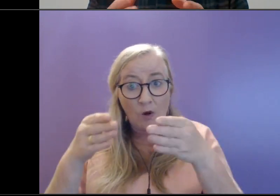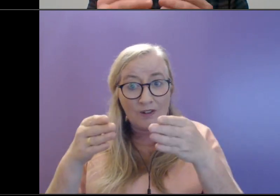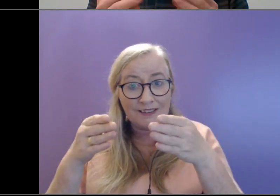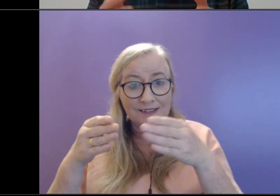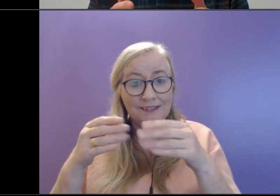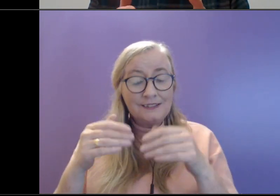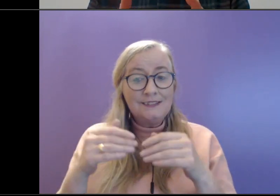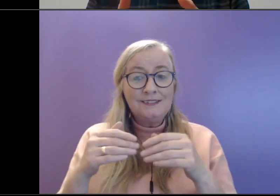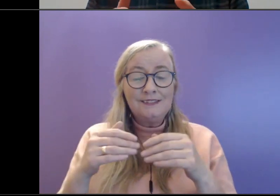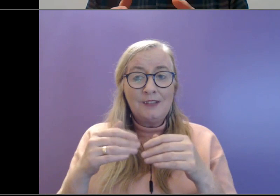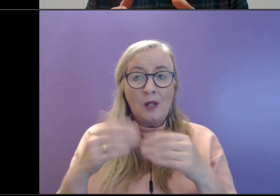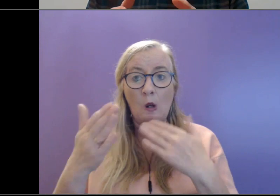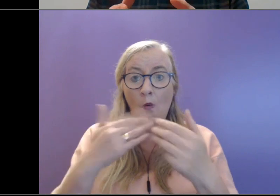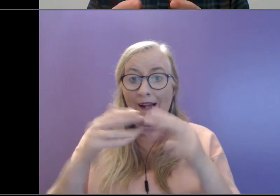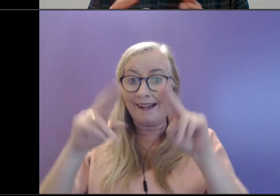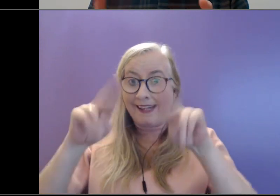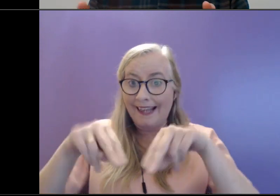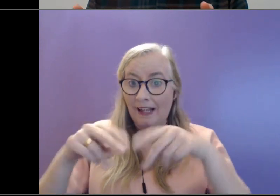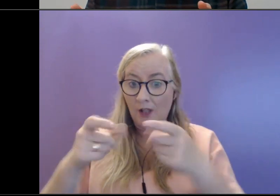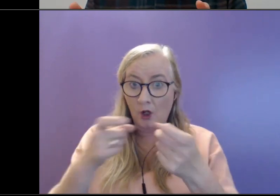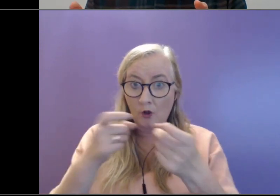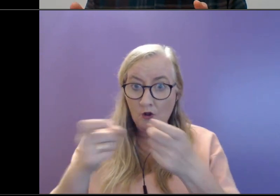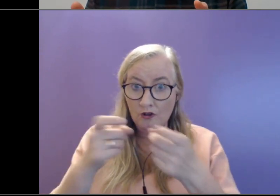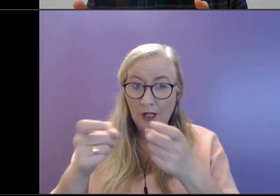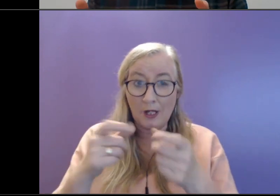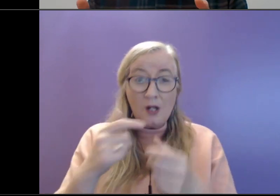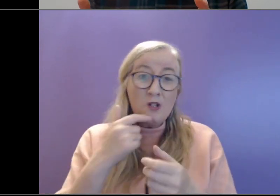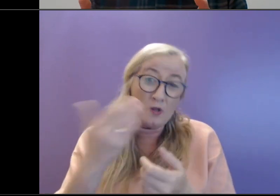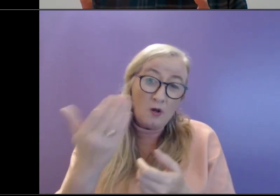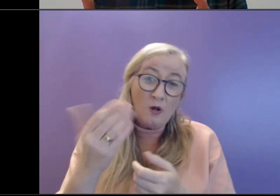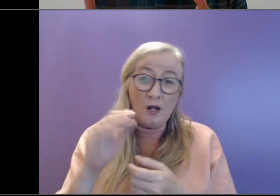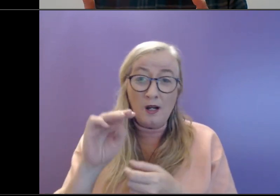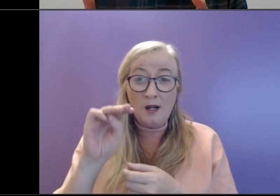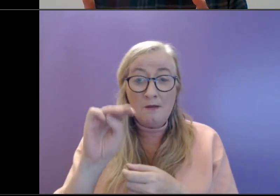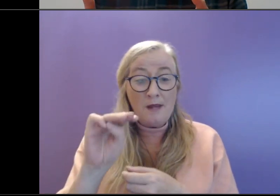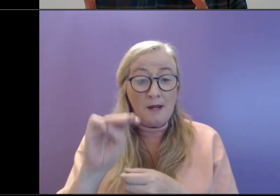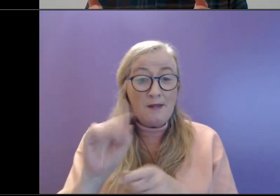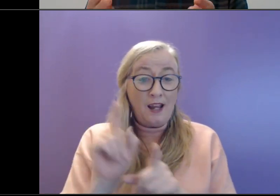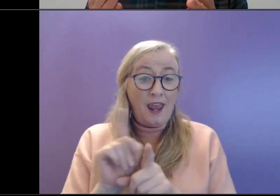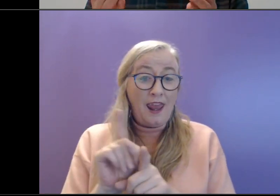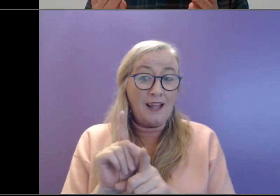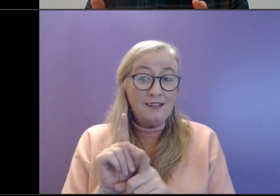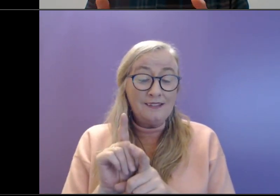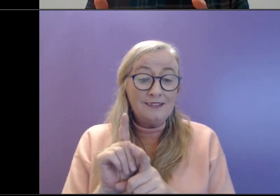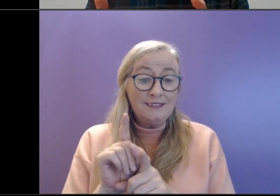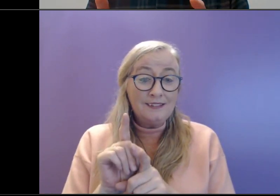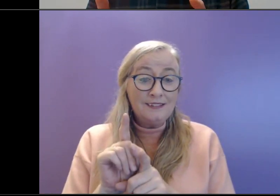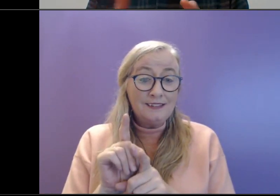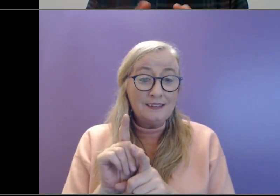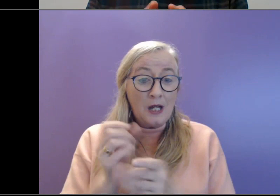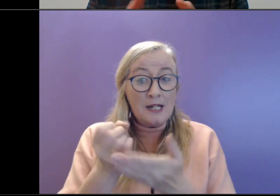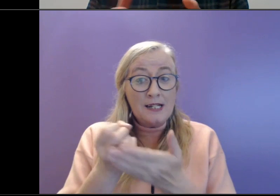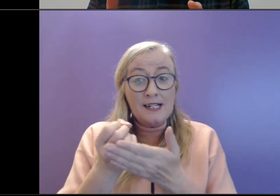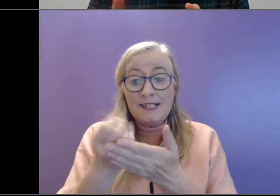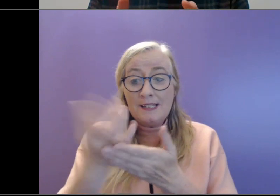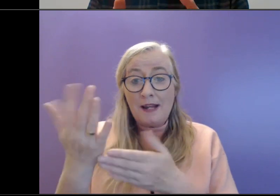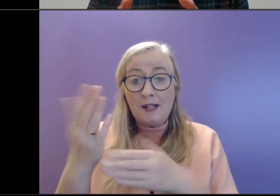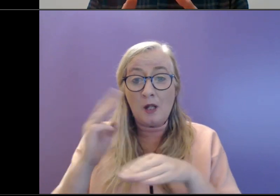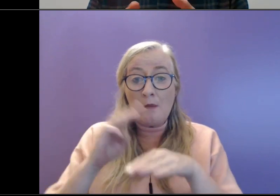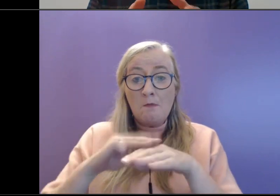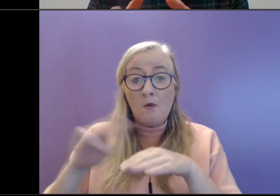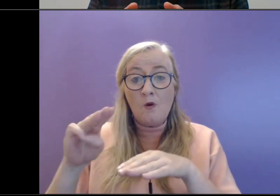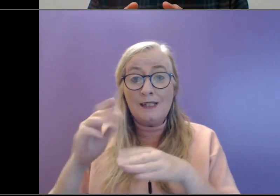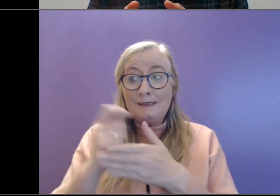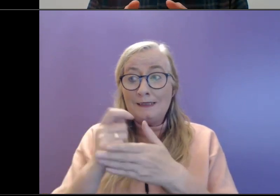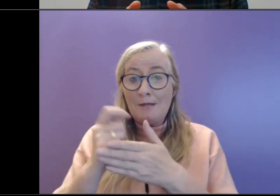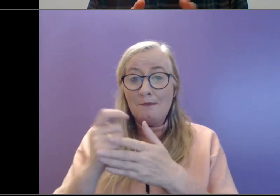control over things that are there. So it might be work, you know, so we might find that we're spending a lot more time and work, not necessarily